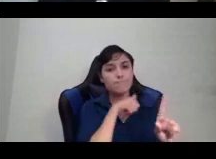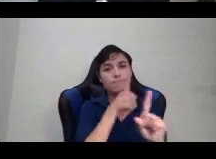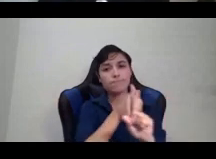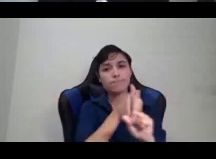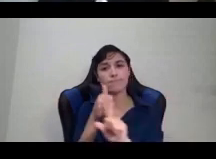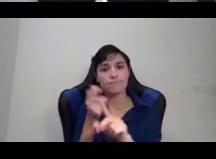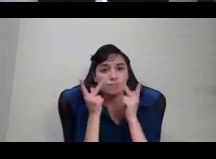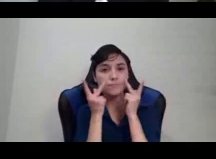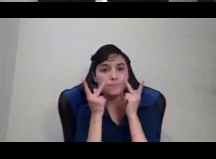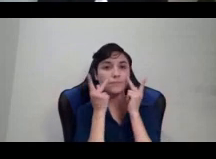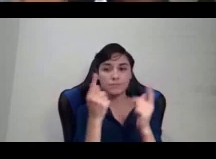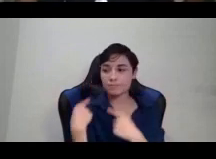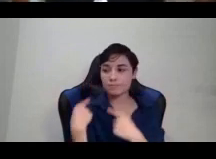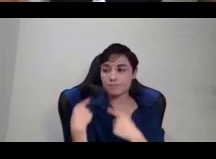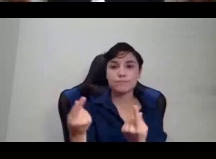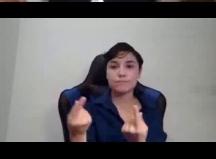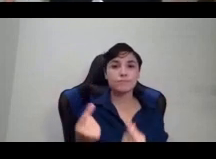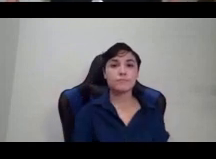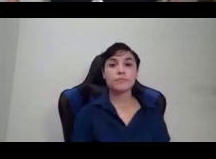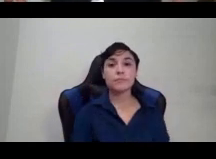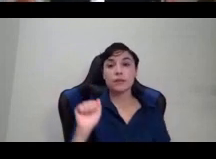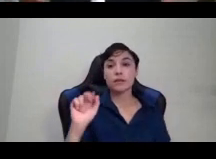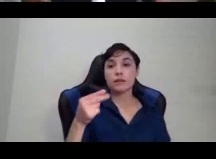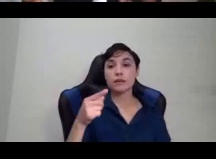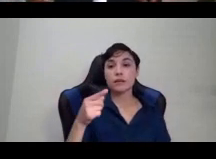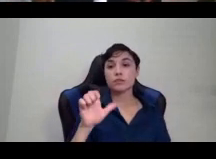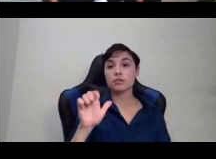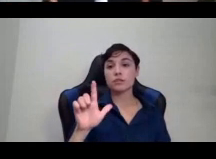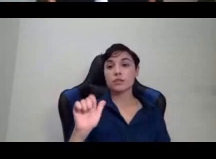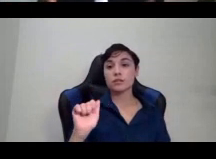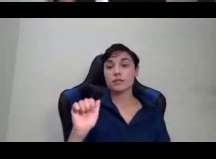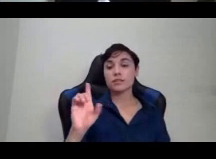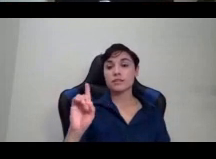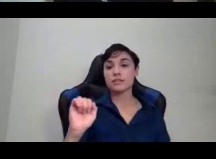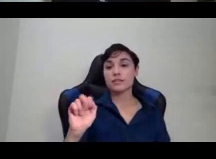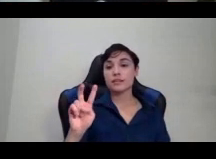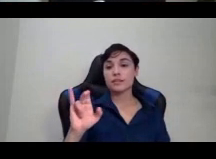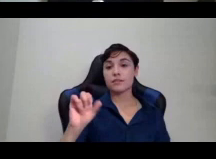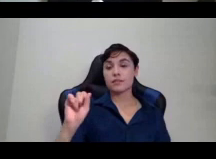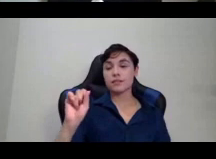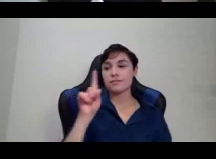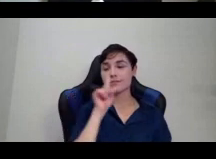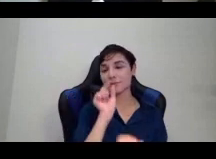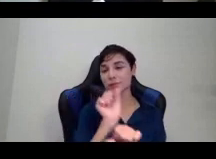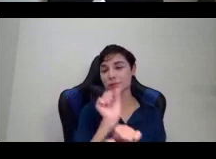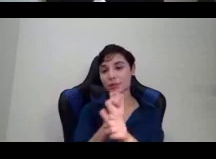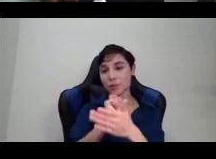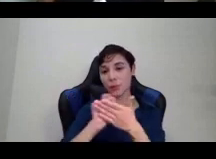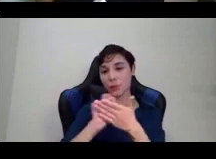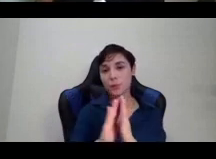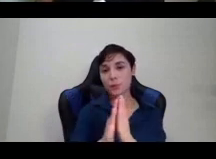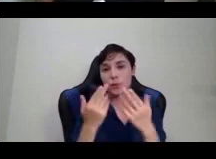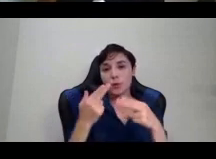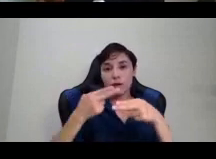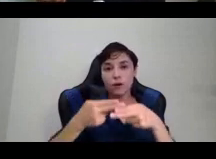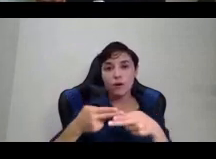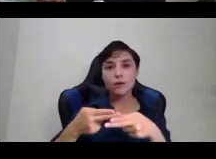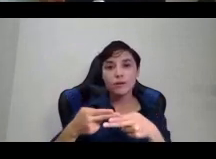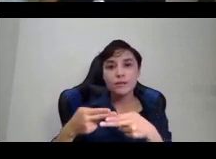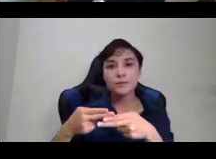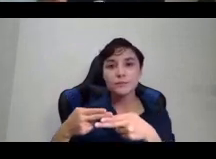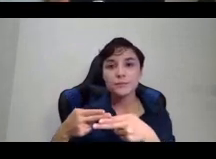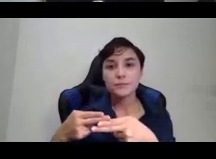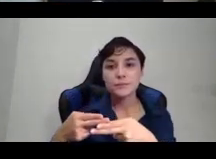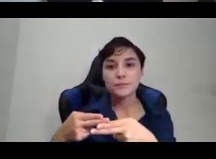Angela Davis literally wrote a book called Women in Capitalism, where she was talking, where she was talking about the objective